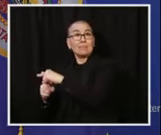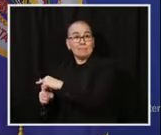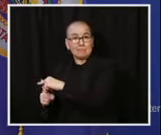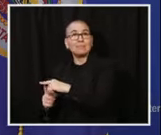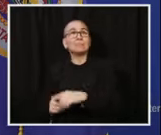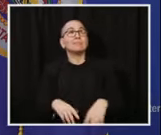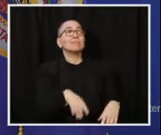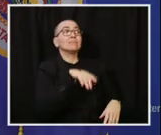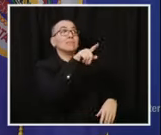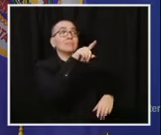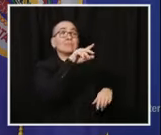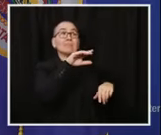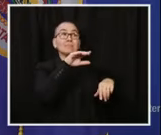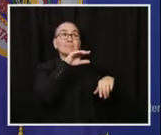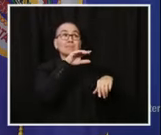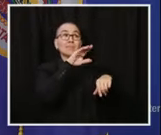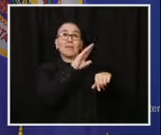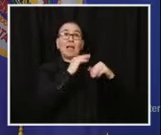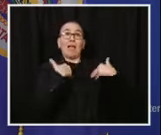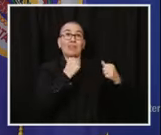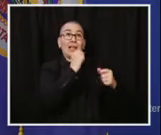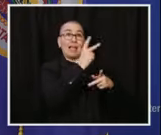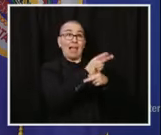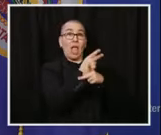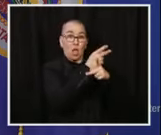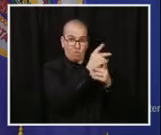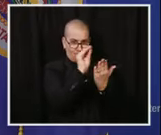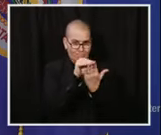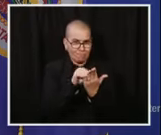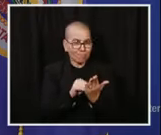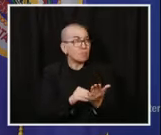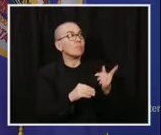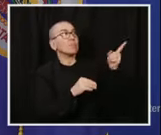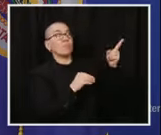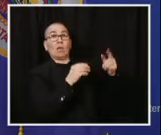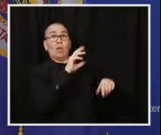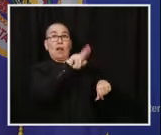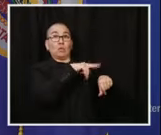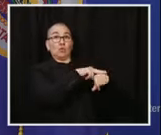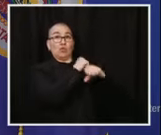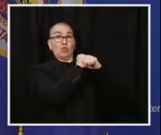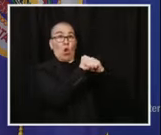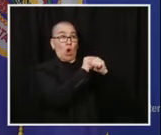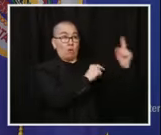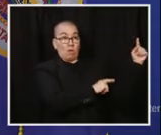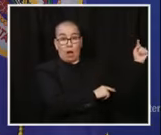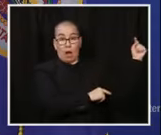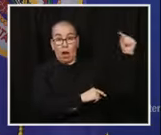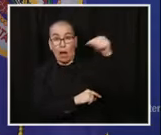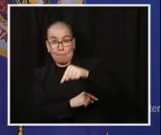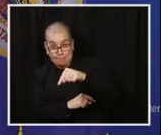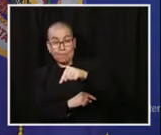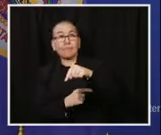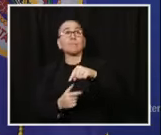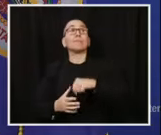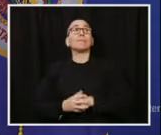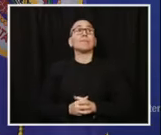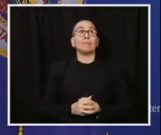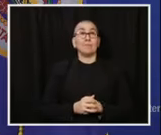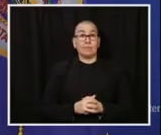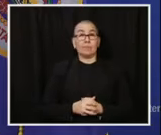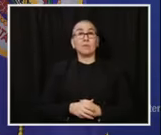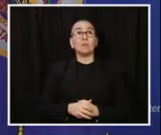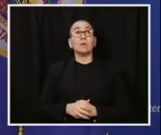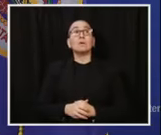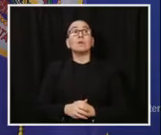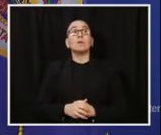if you want to, and we hear this all the time and I am so thankful for this, that in this country, when somebody sees somebody in uniform, they show the respect